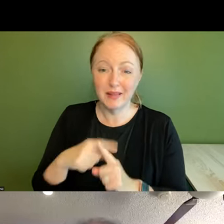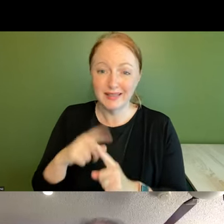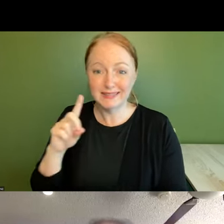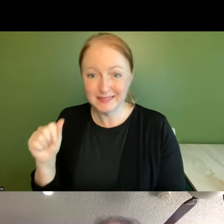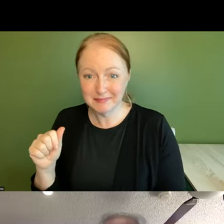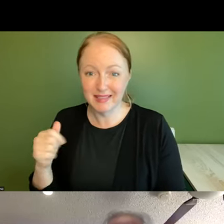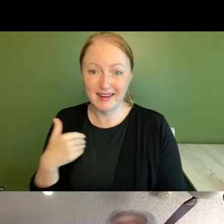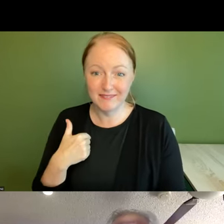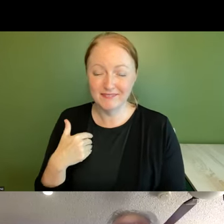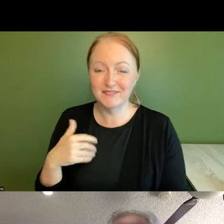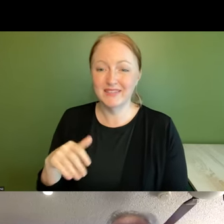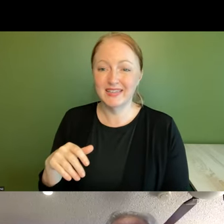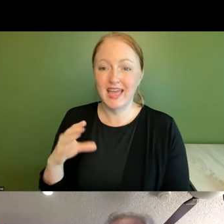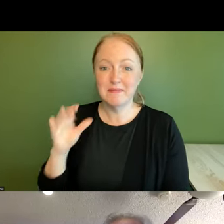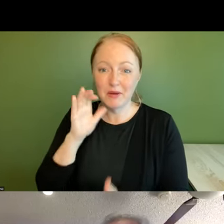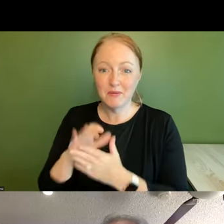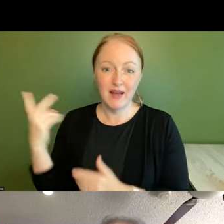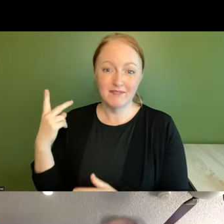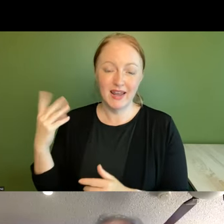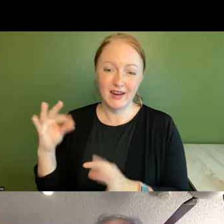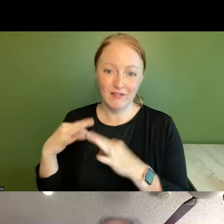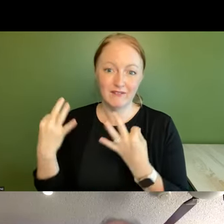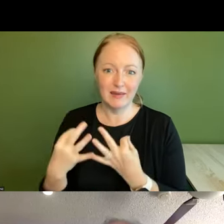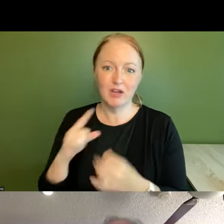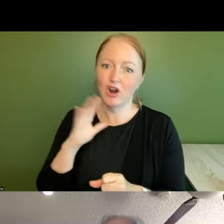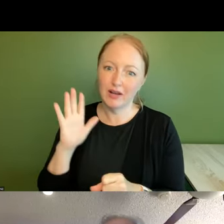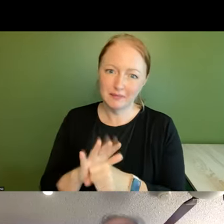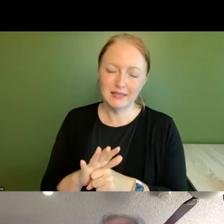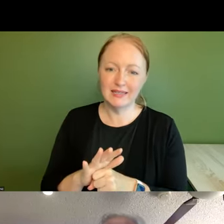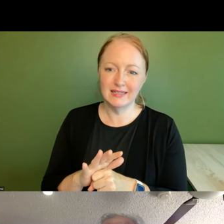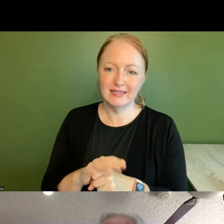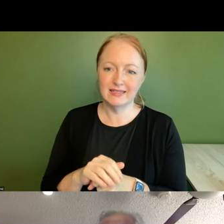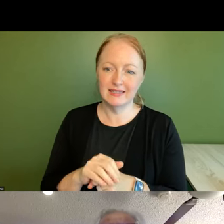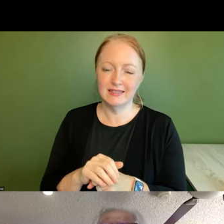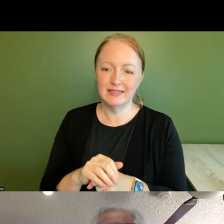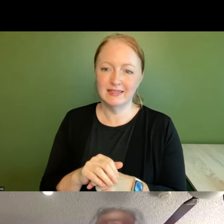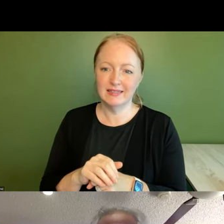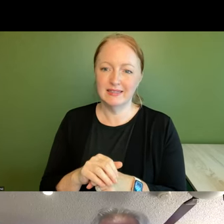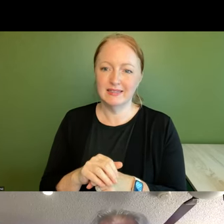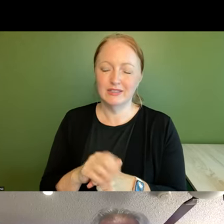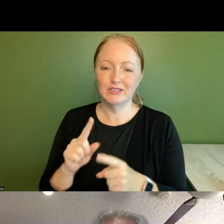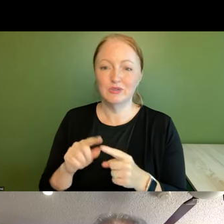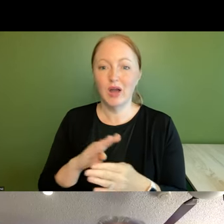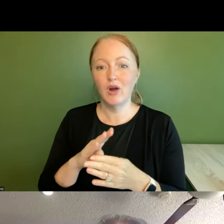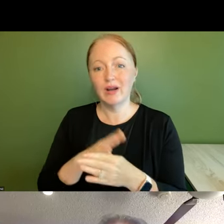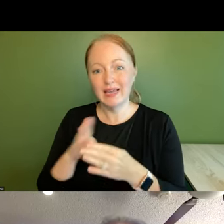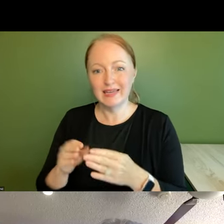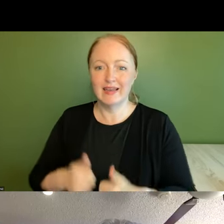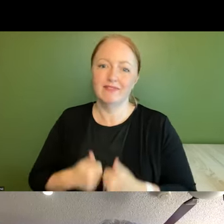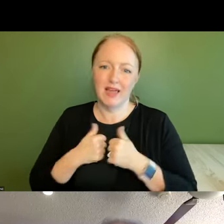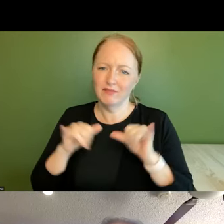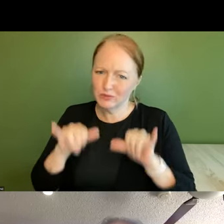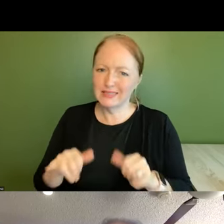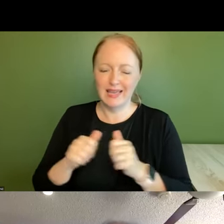and my wife and i her family are committed to um our end of life in this wonderful